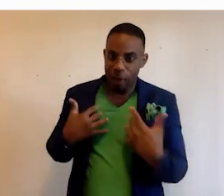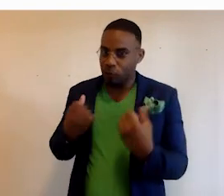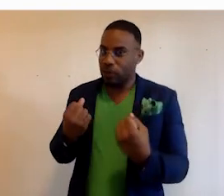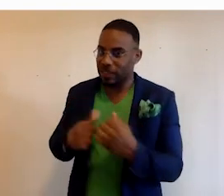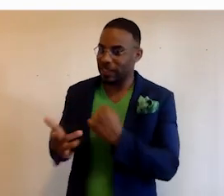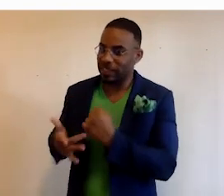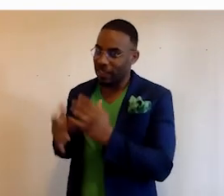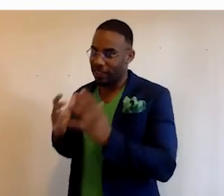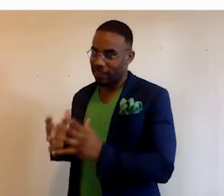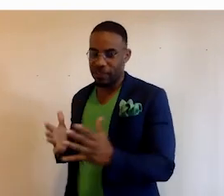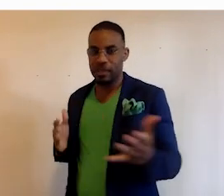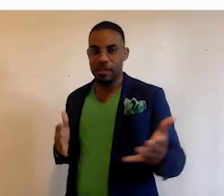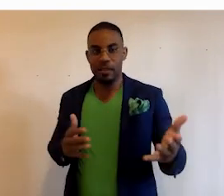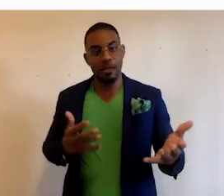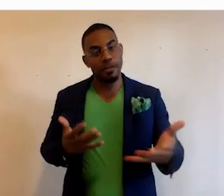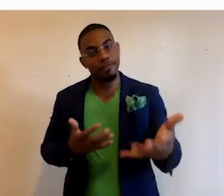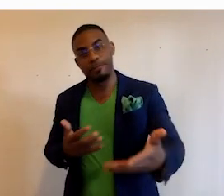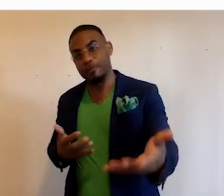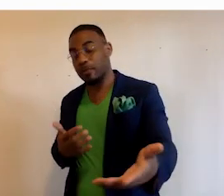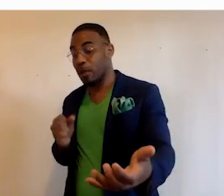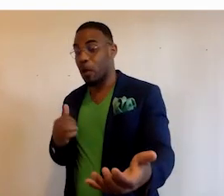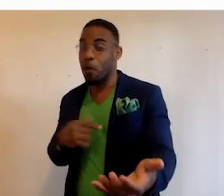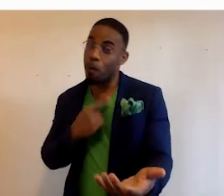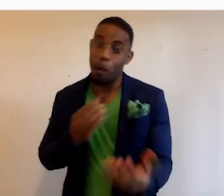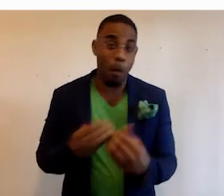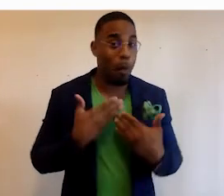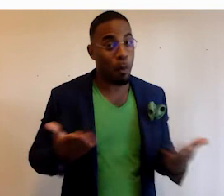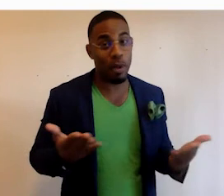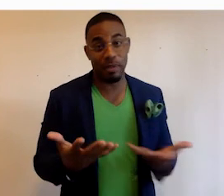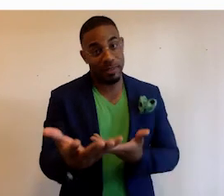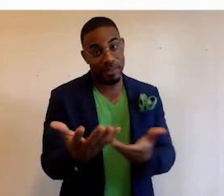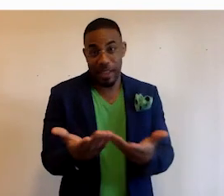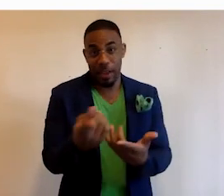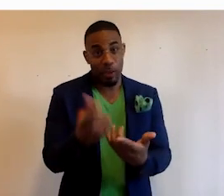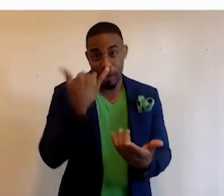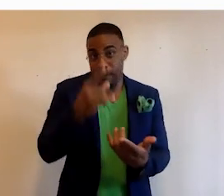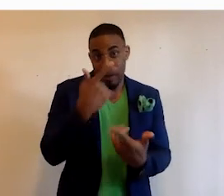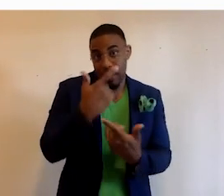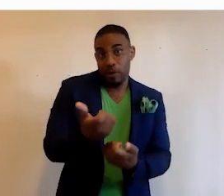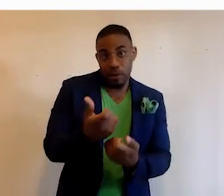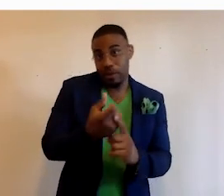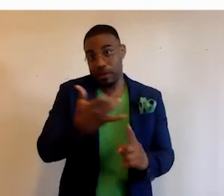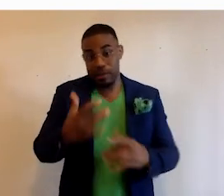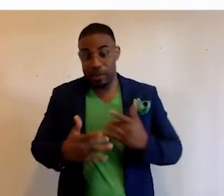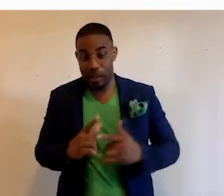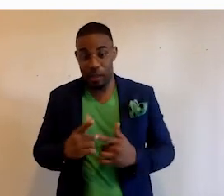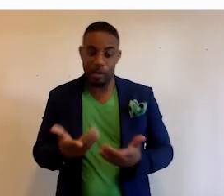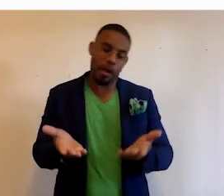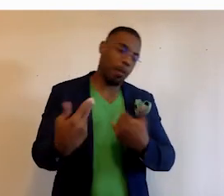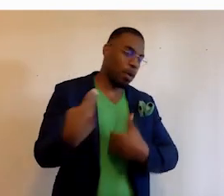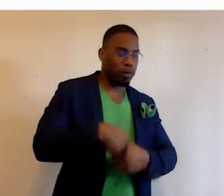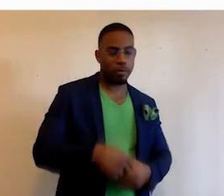is the technology side of things. And so we're more than willing to engage you. If you're interested and excited, come on board.